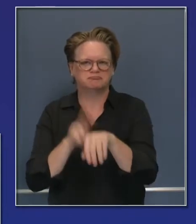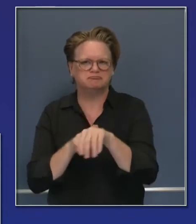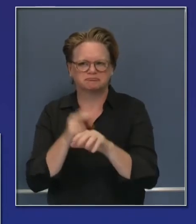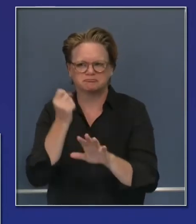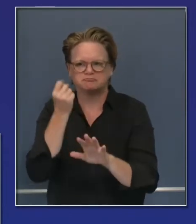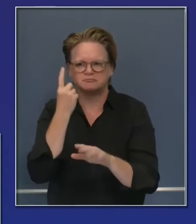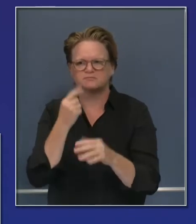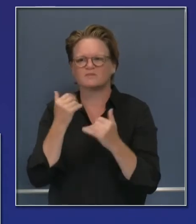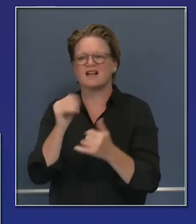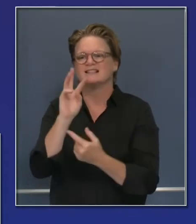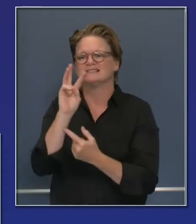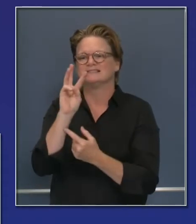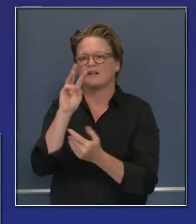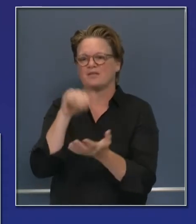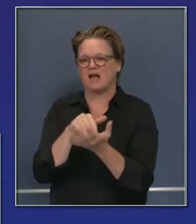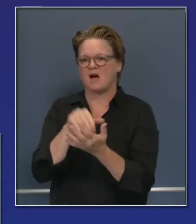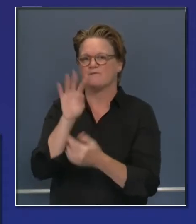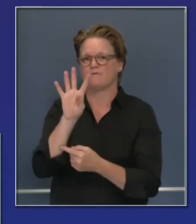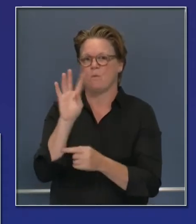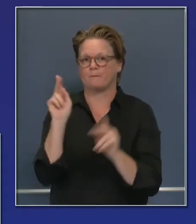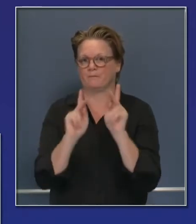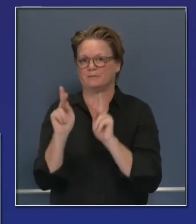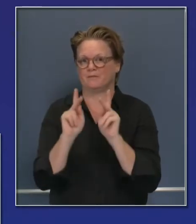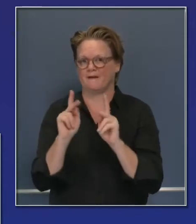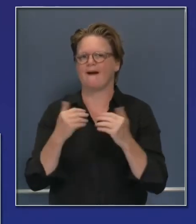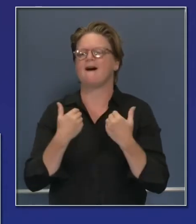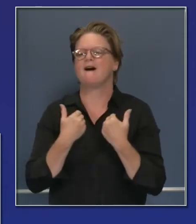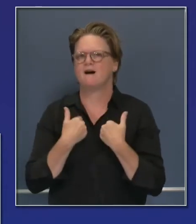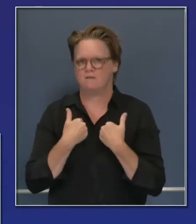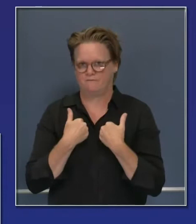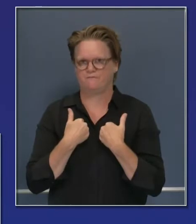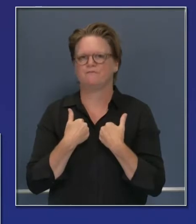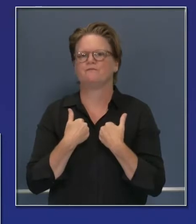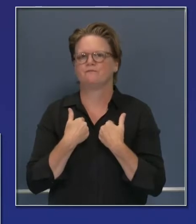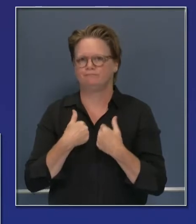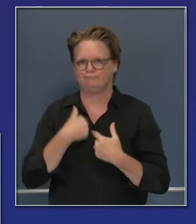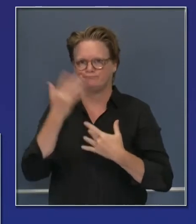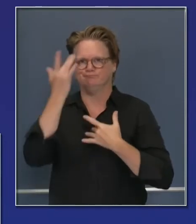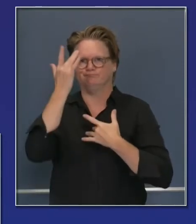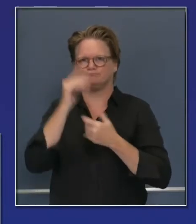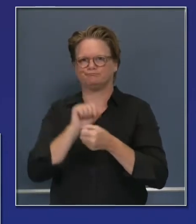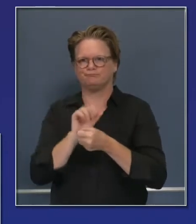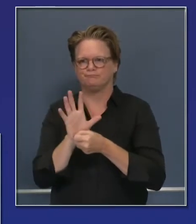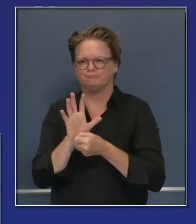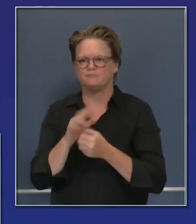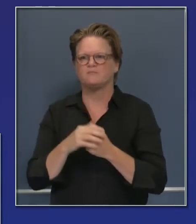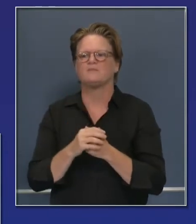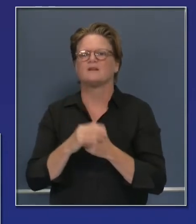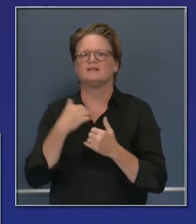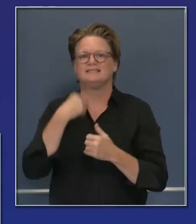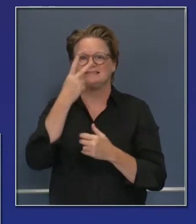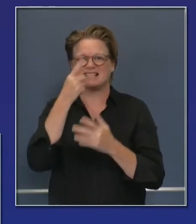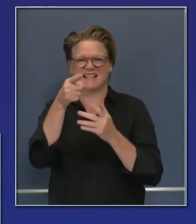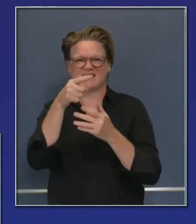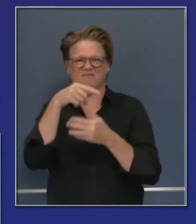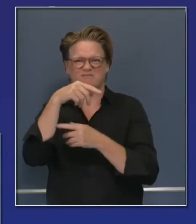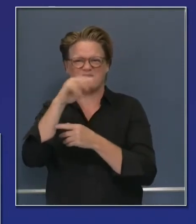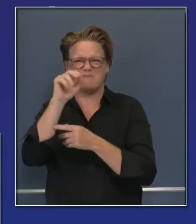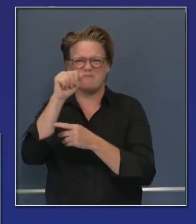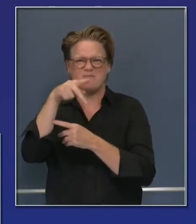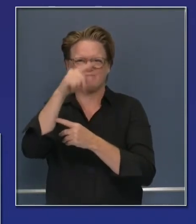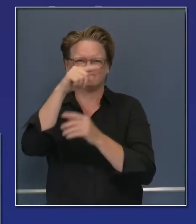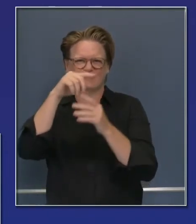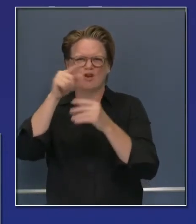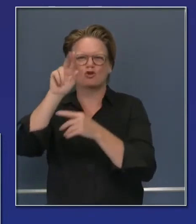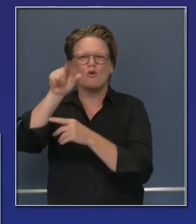continue to decline in a favorable way. You can see that example here, not just as a seven-day average, which is 5.8%, which is